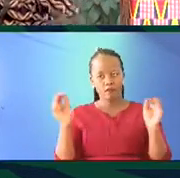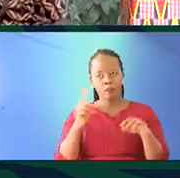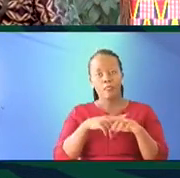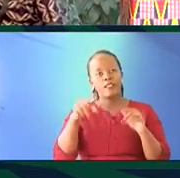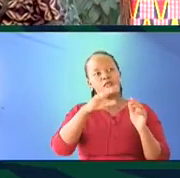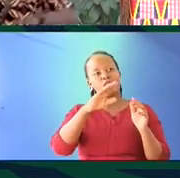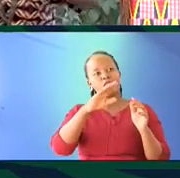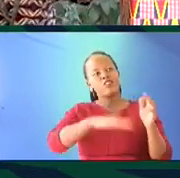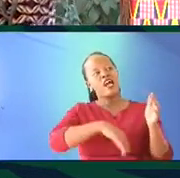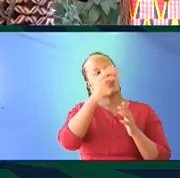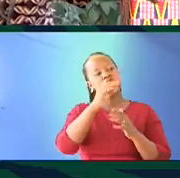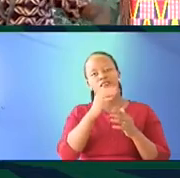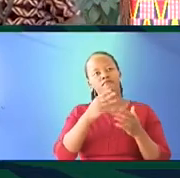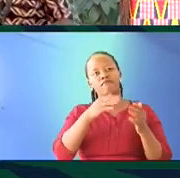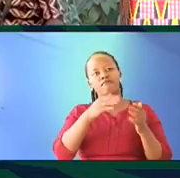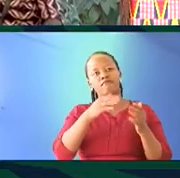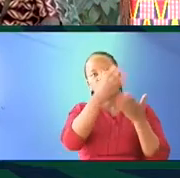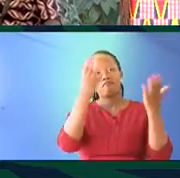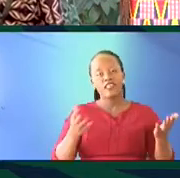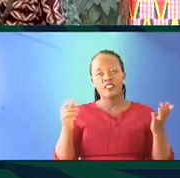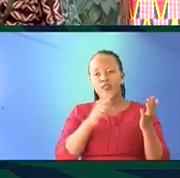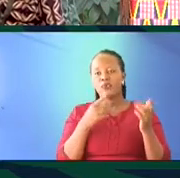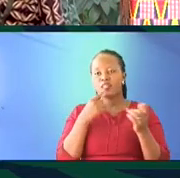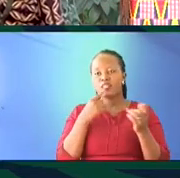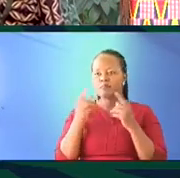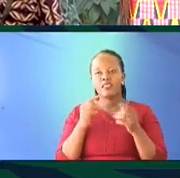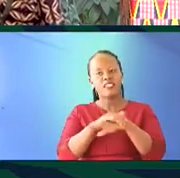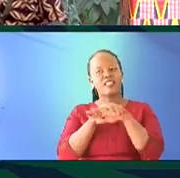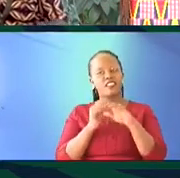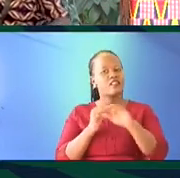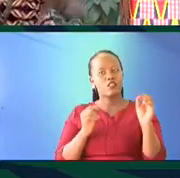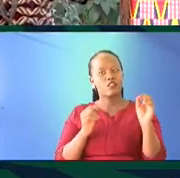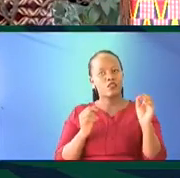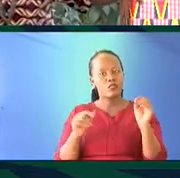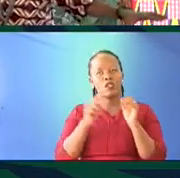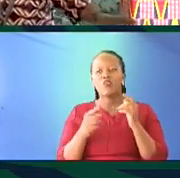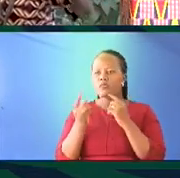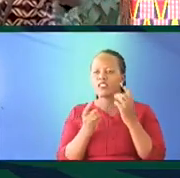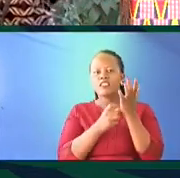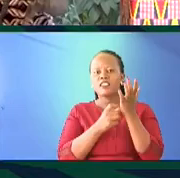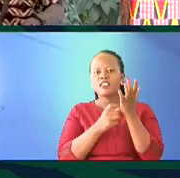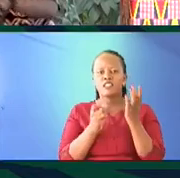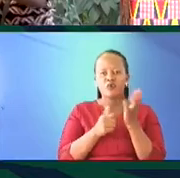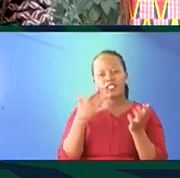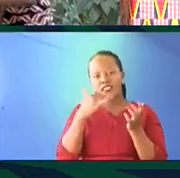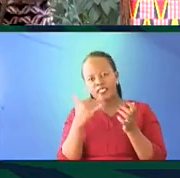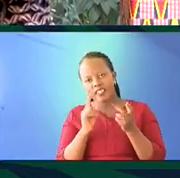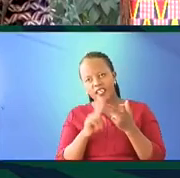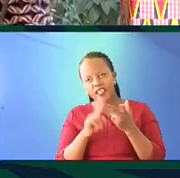of this NMK today, out there, we will not be speaking English, most likely. We will be speaking Kiswahili, Sheng,